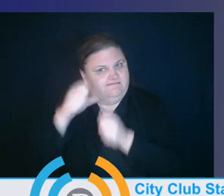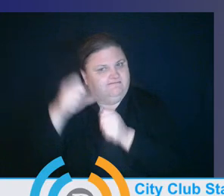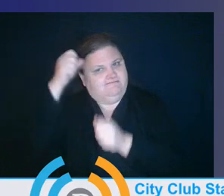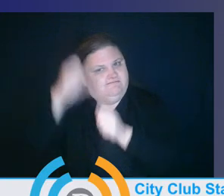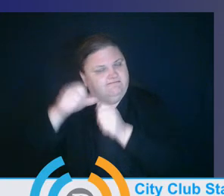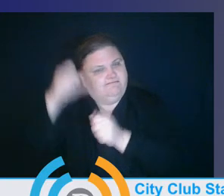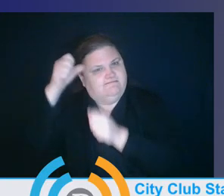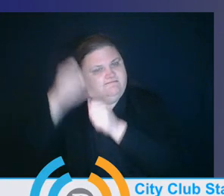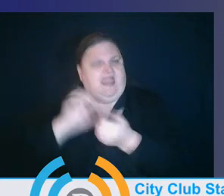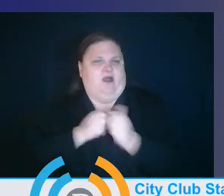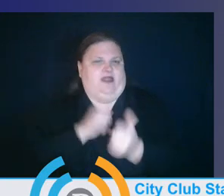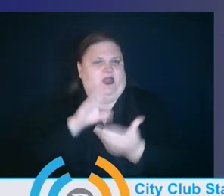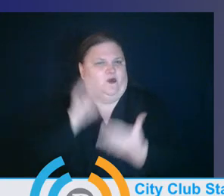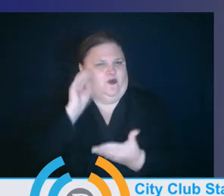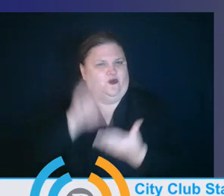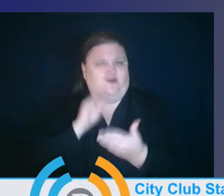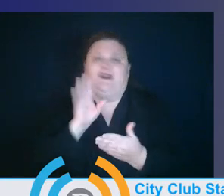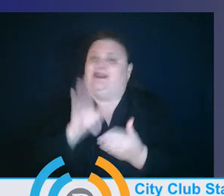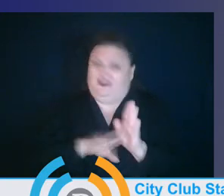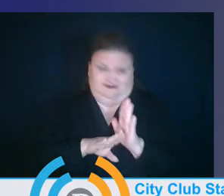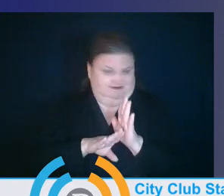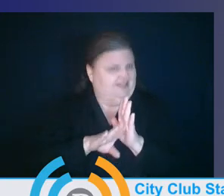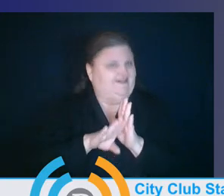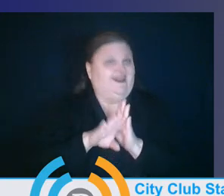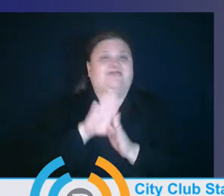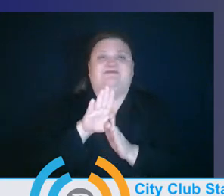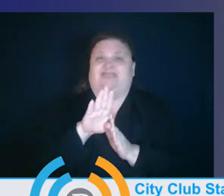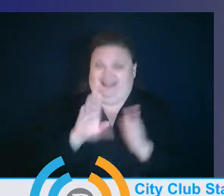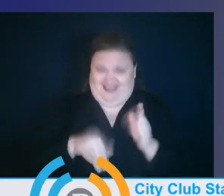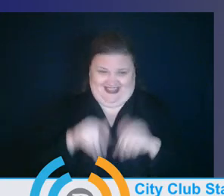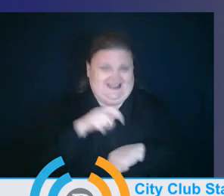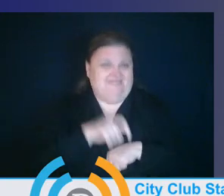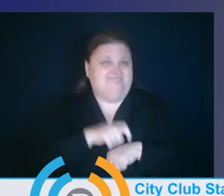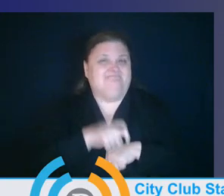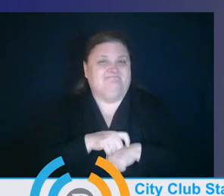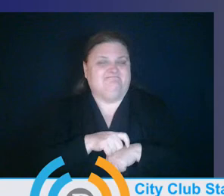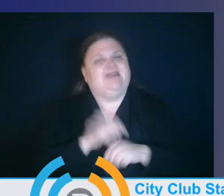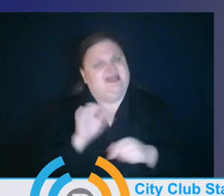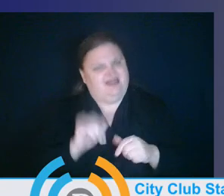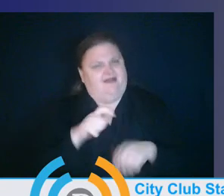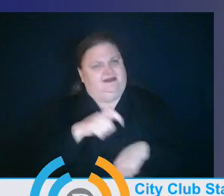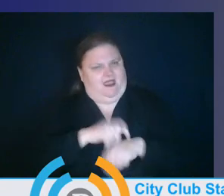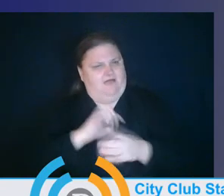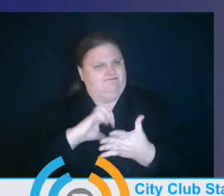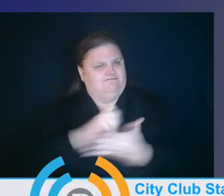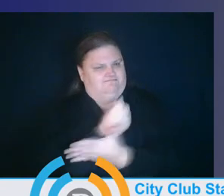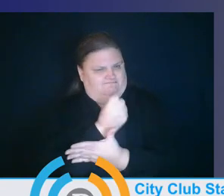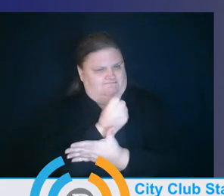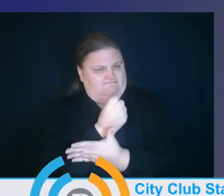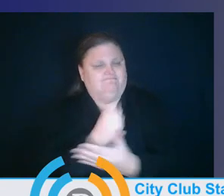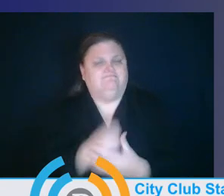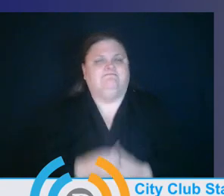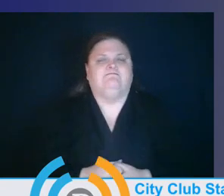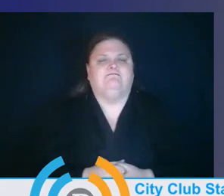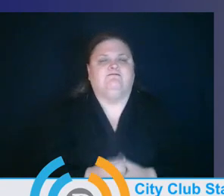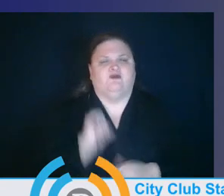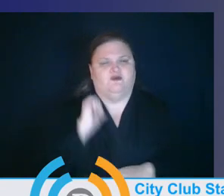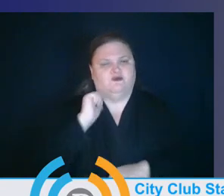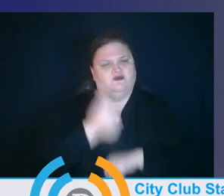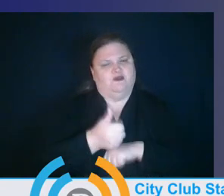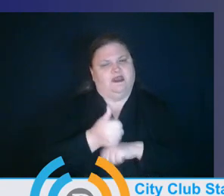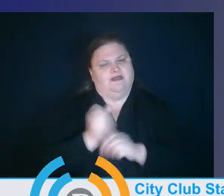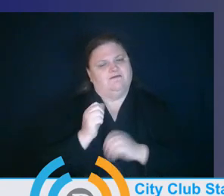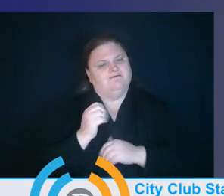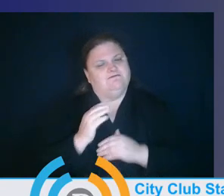And, um, we, you know, we have, that is the moment and opportunity. And if we create more of that focus